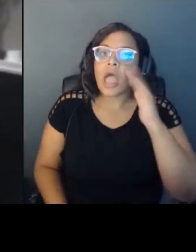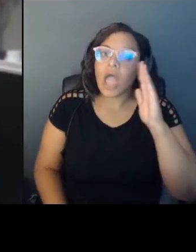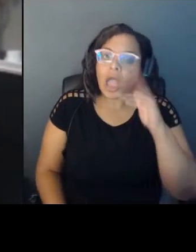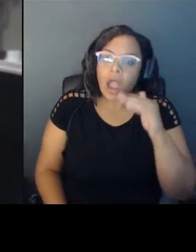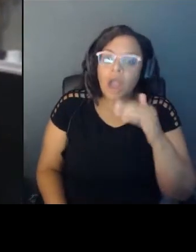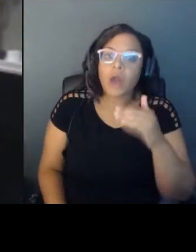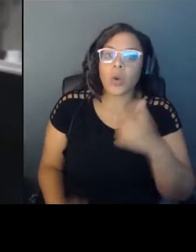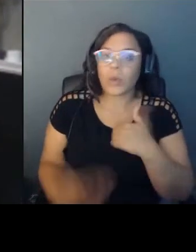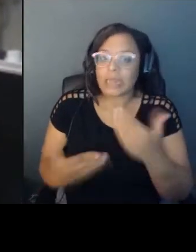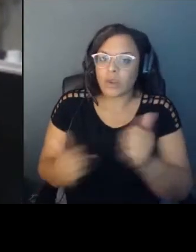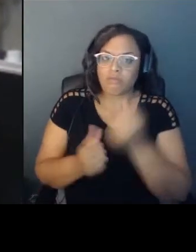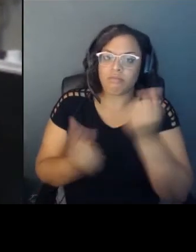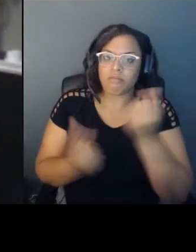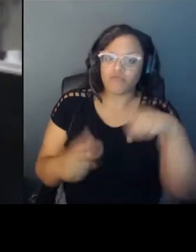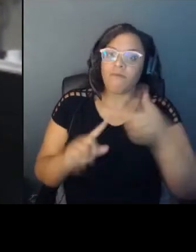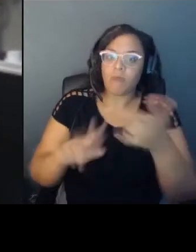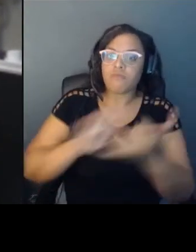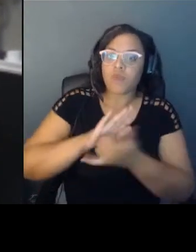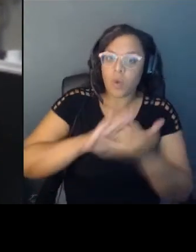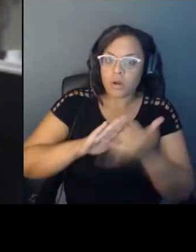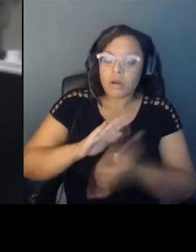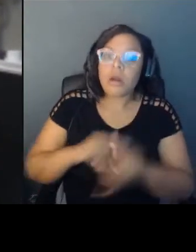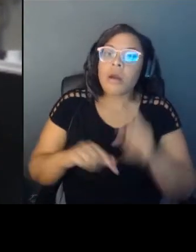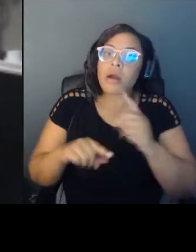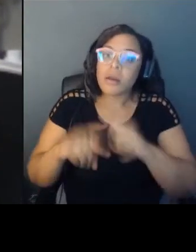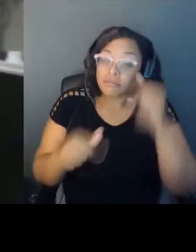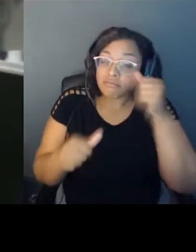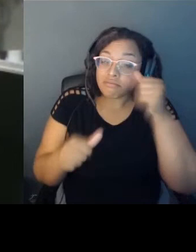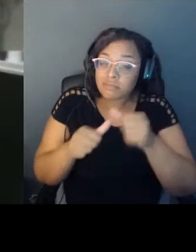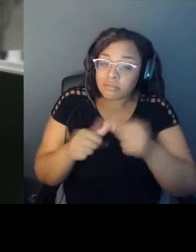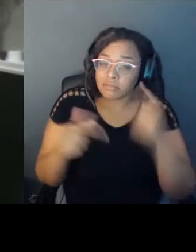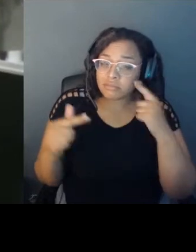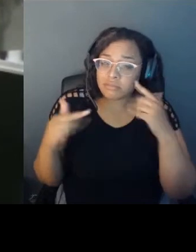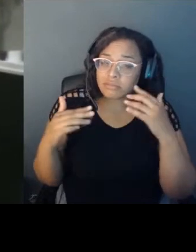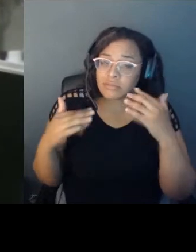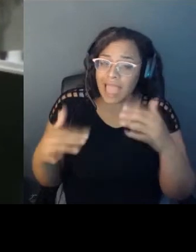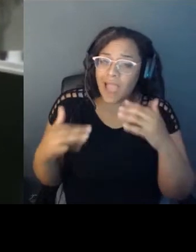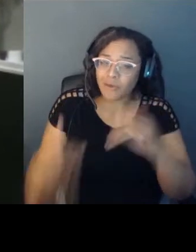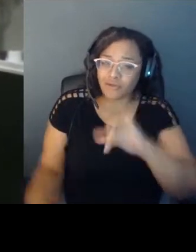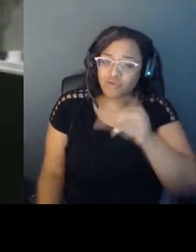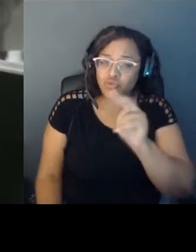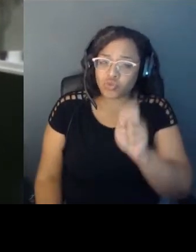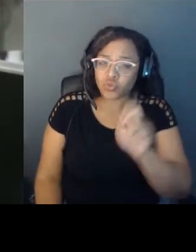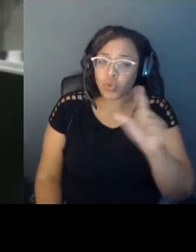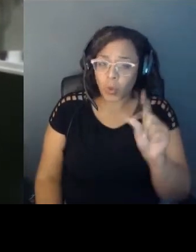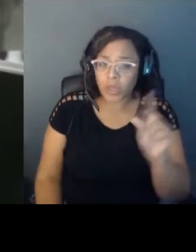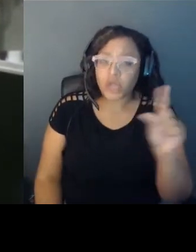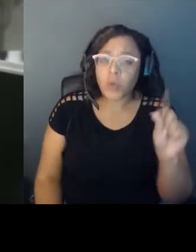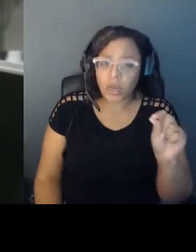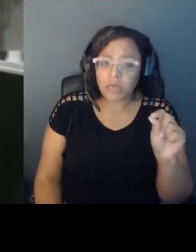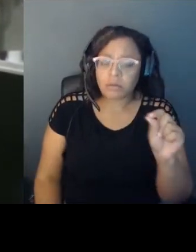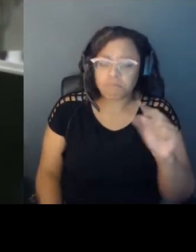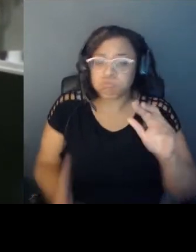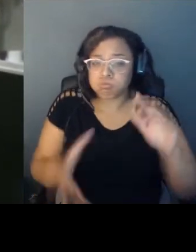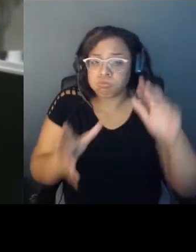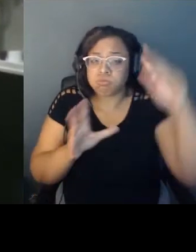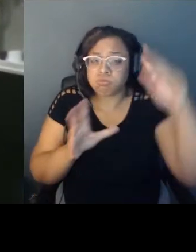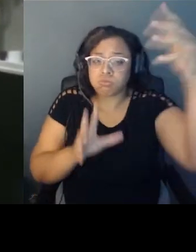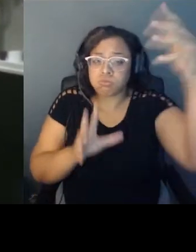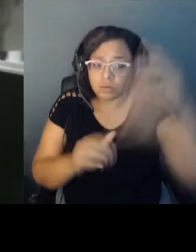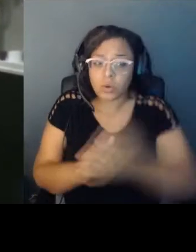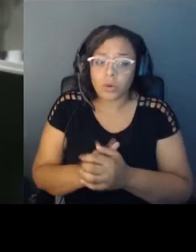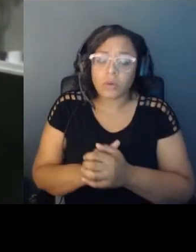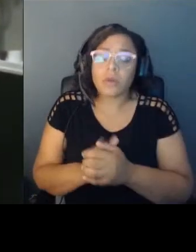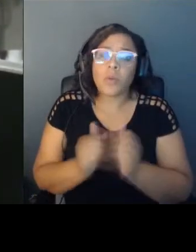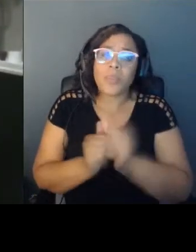but we all remember the sounds of June of 2020. And with that landscape, in that deep